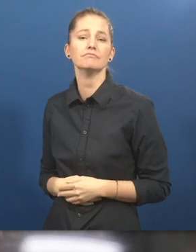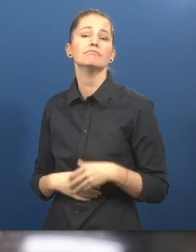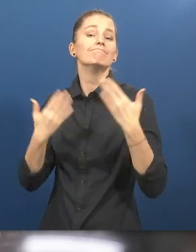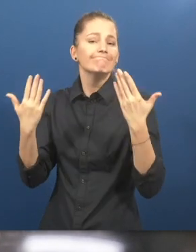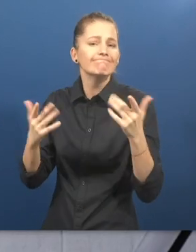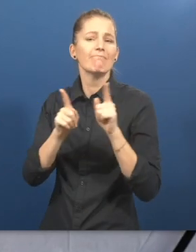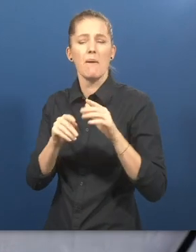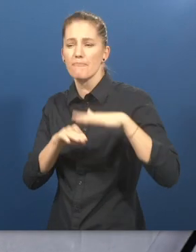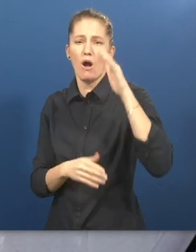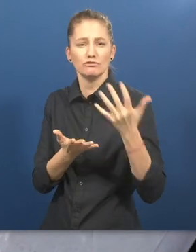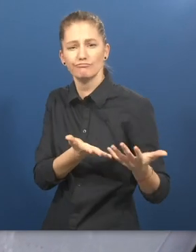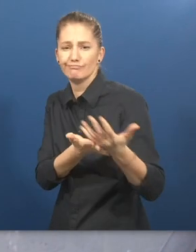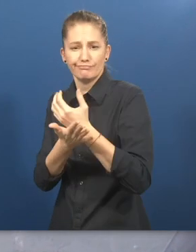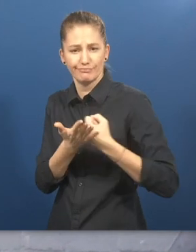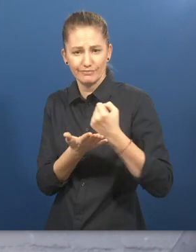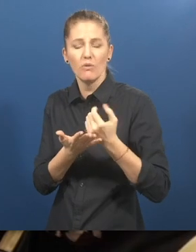overheads.